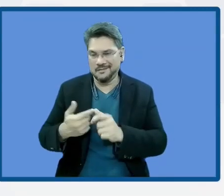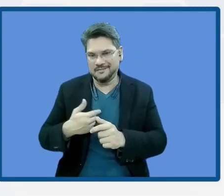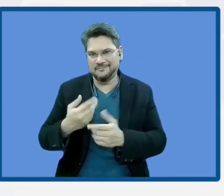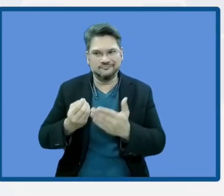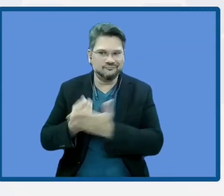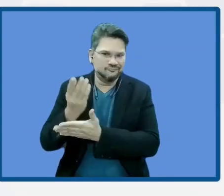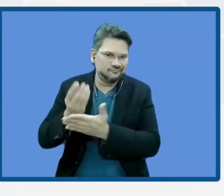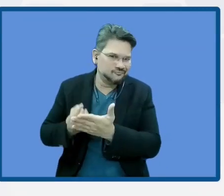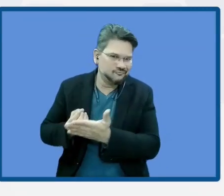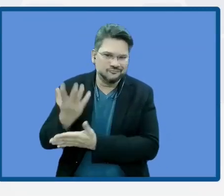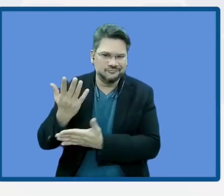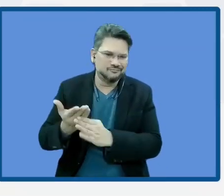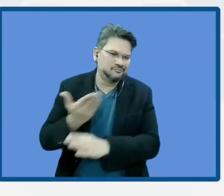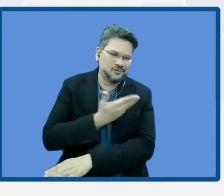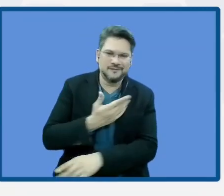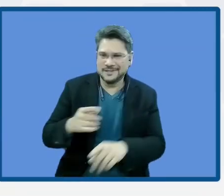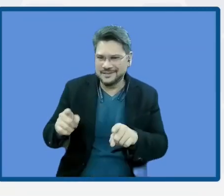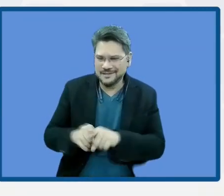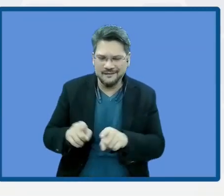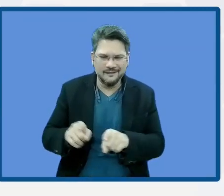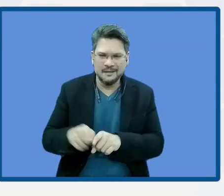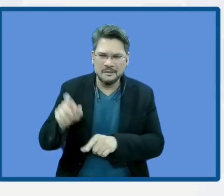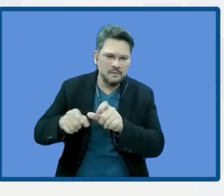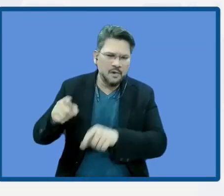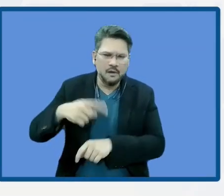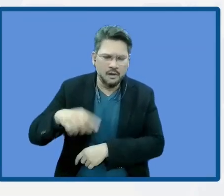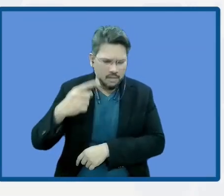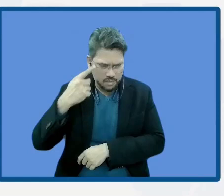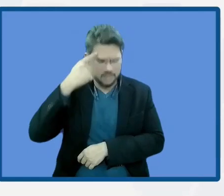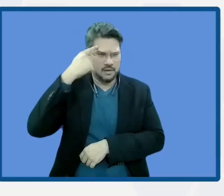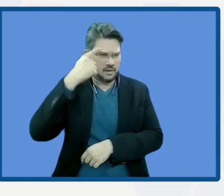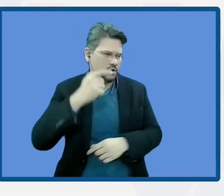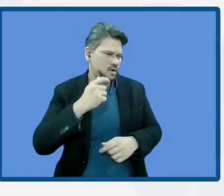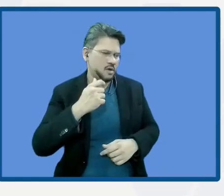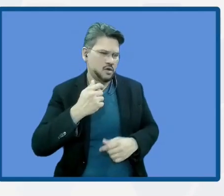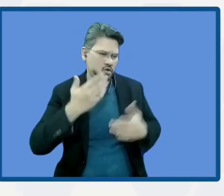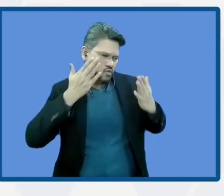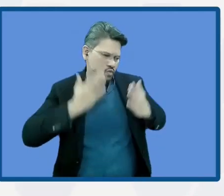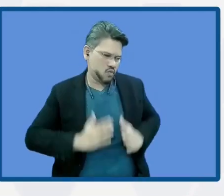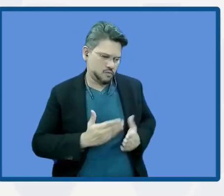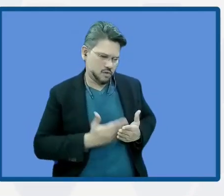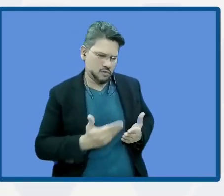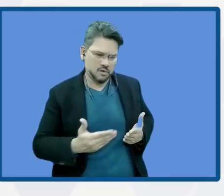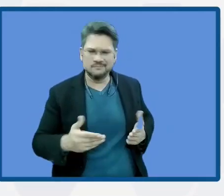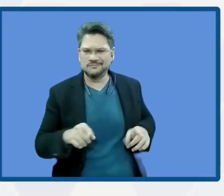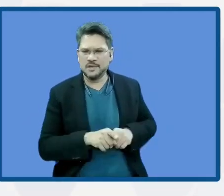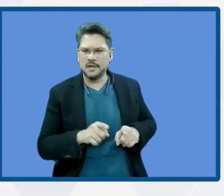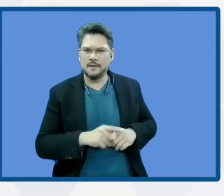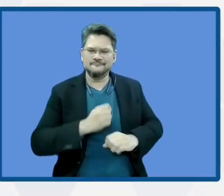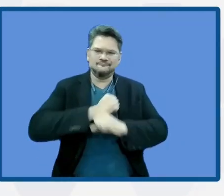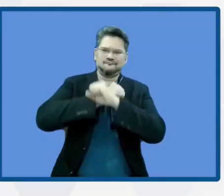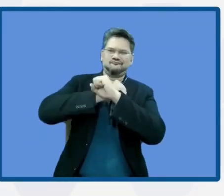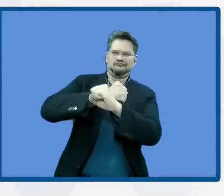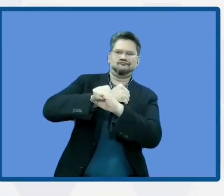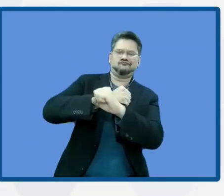human resources as shields, protecting shields. So we need to make possible all